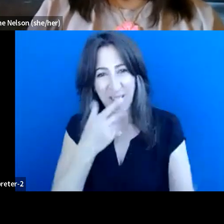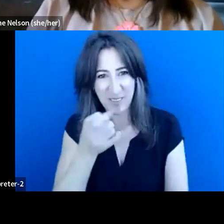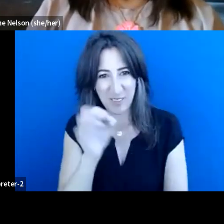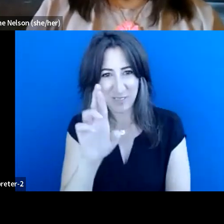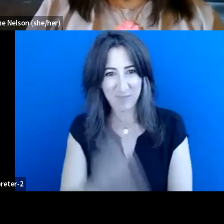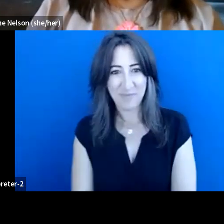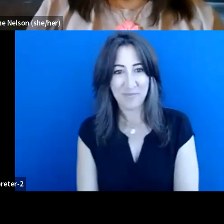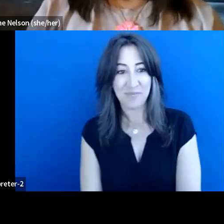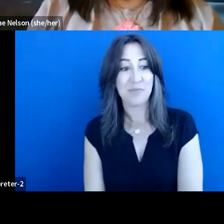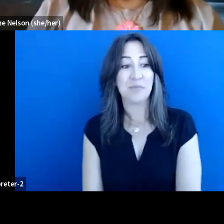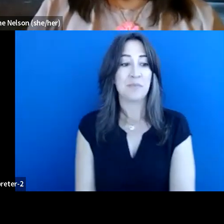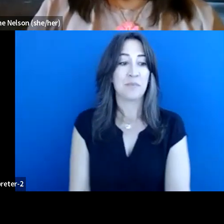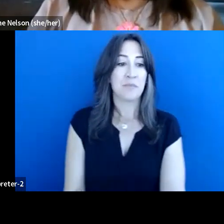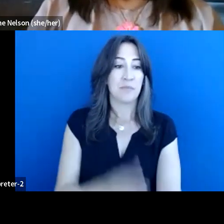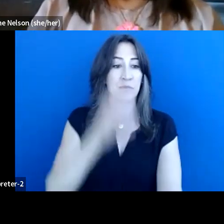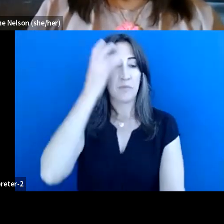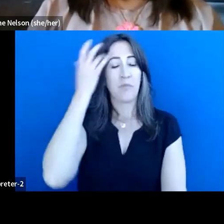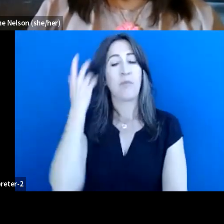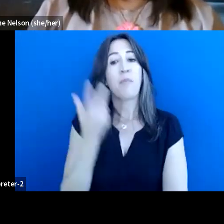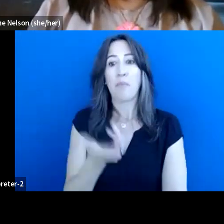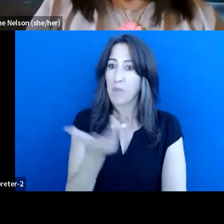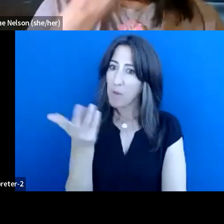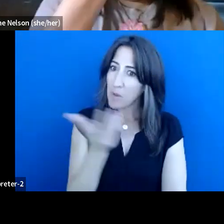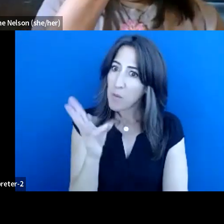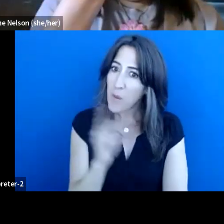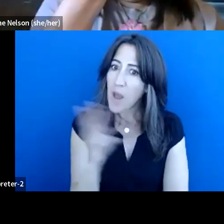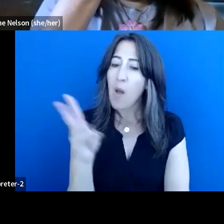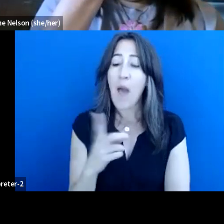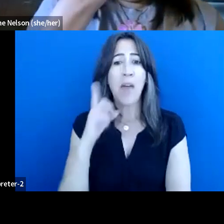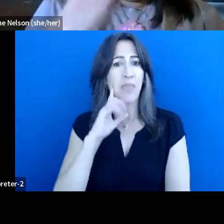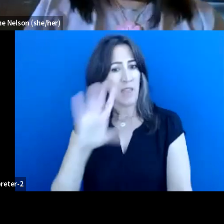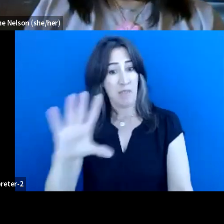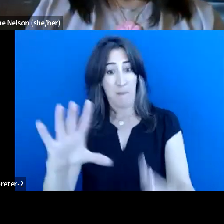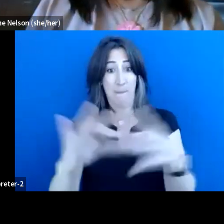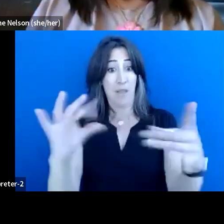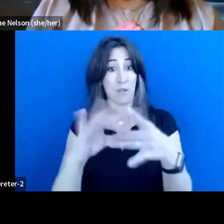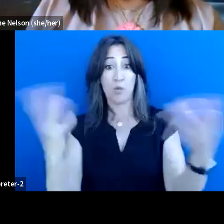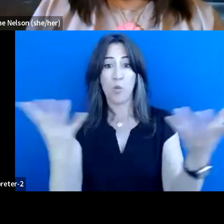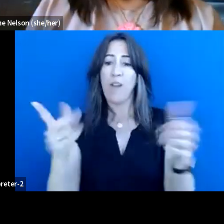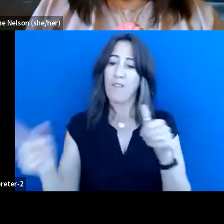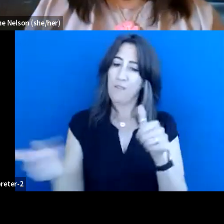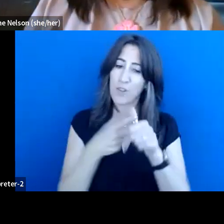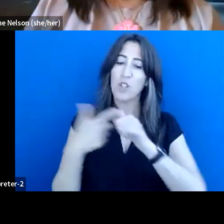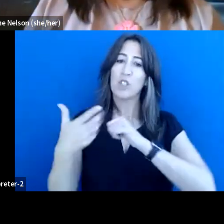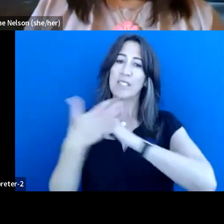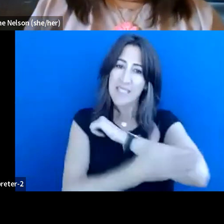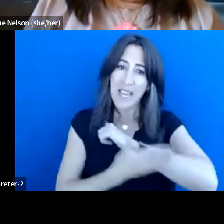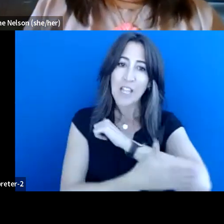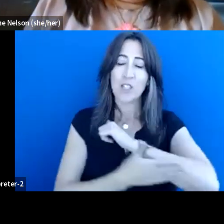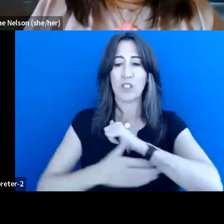know, I think that the message that we're really getting is that, uh, first nations self-determination,